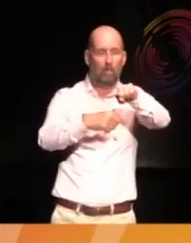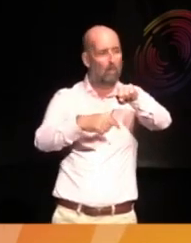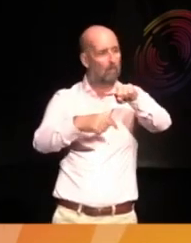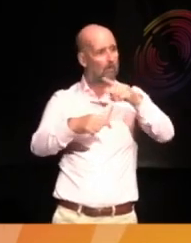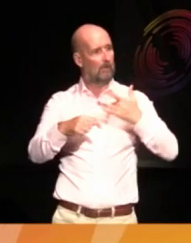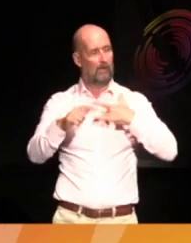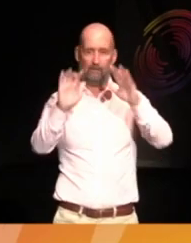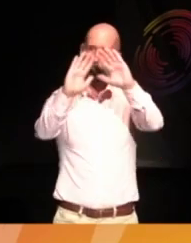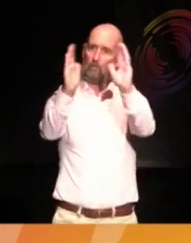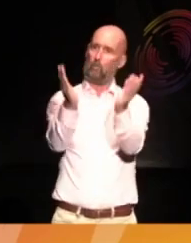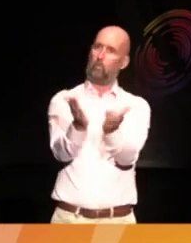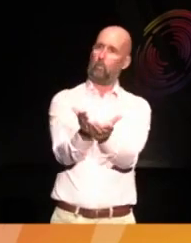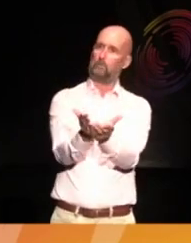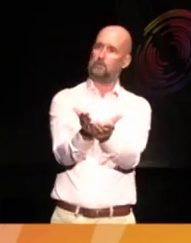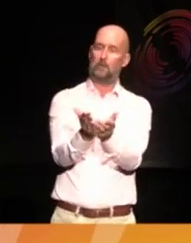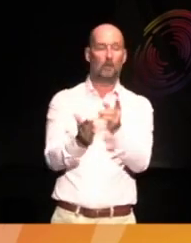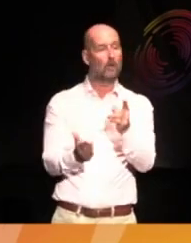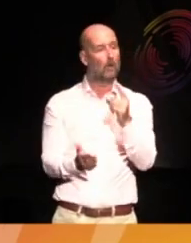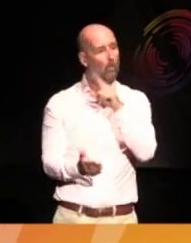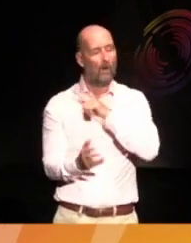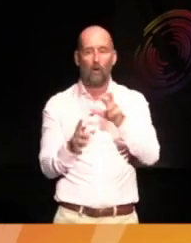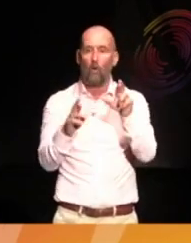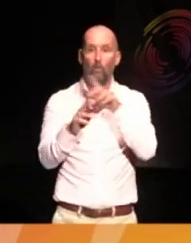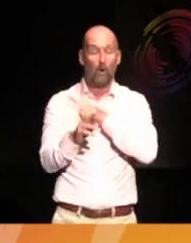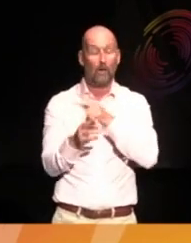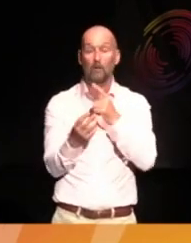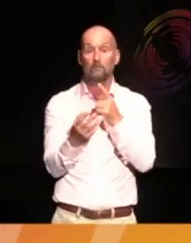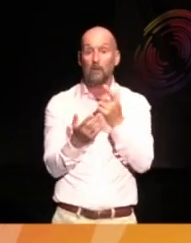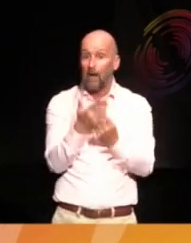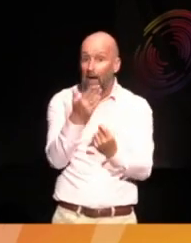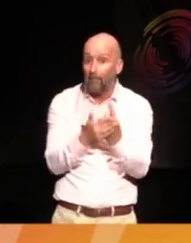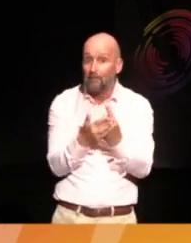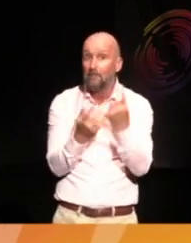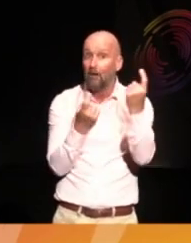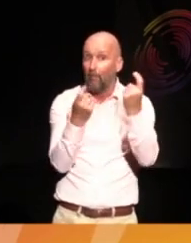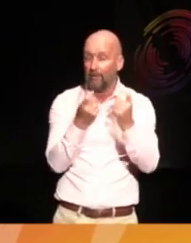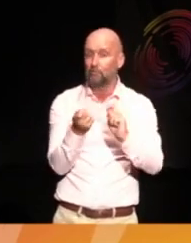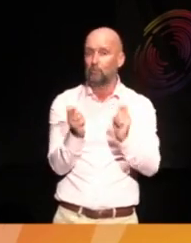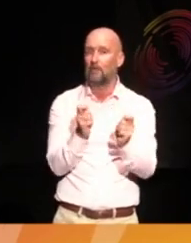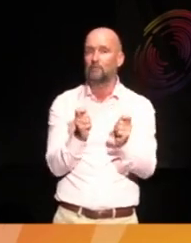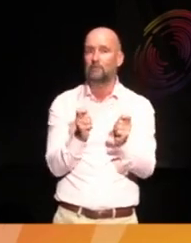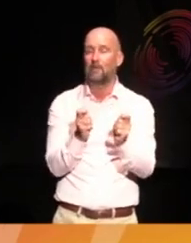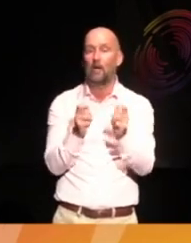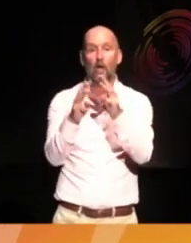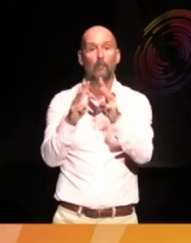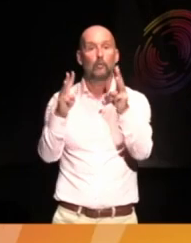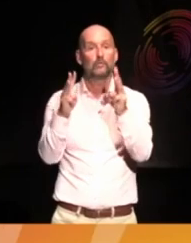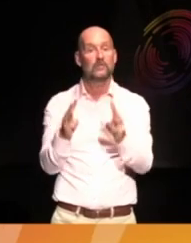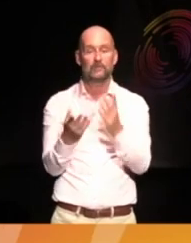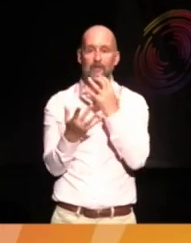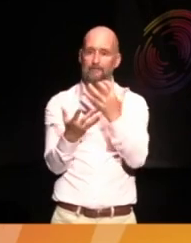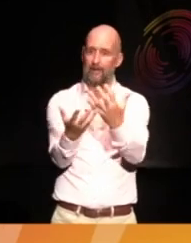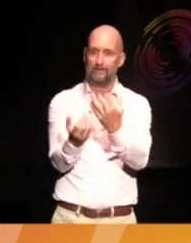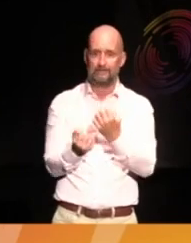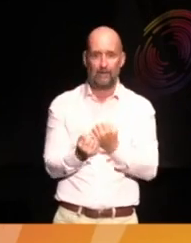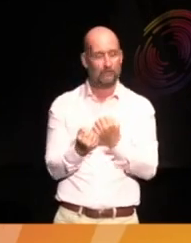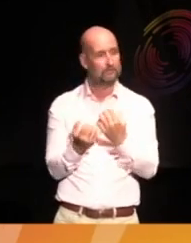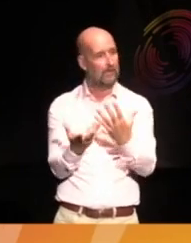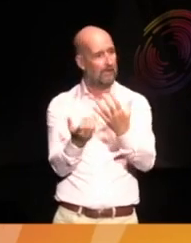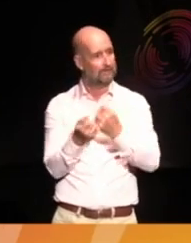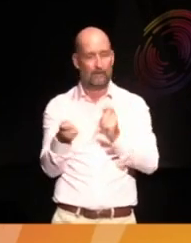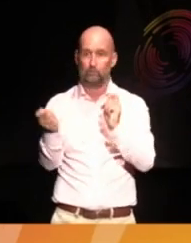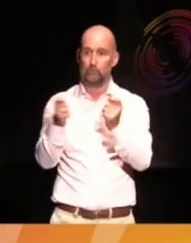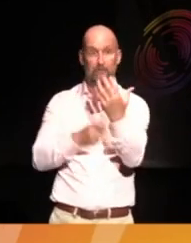reason I have hope is because, you know what, change is coming. So, museums, you can either step up and embrace the